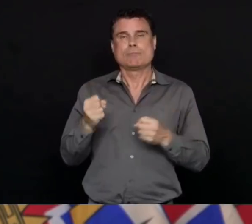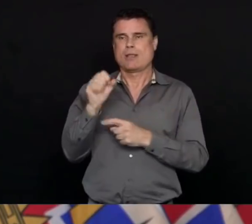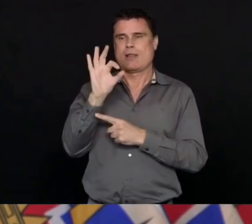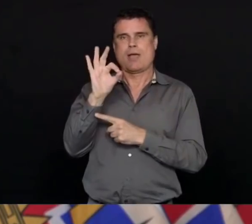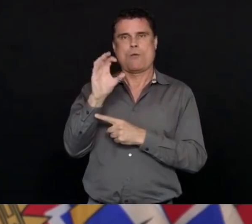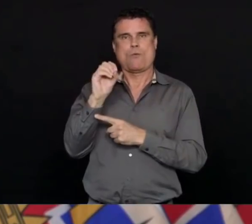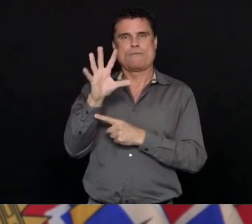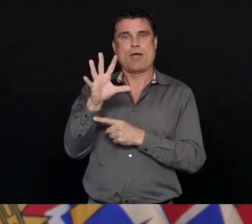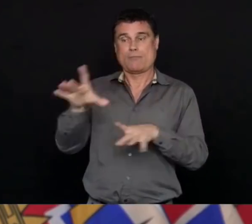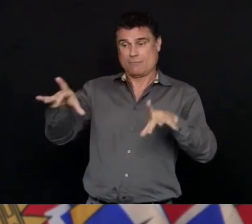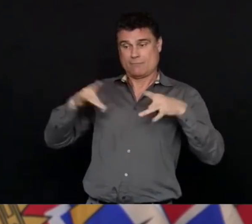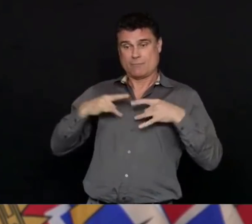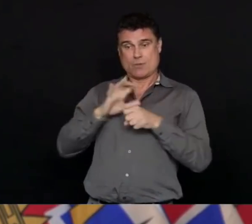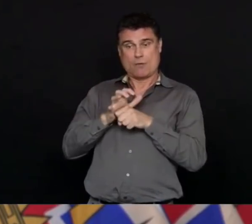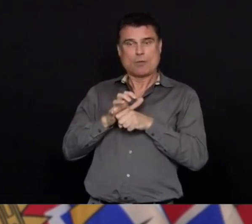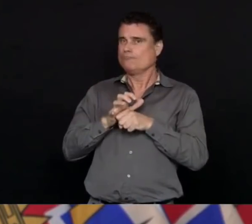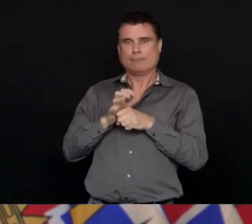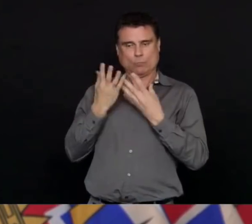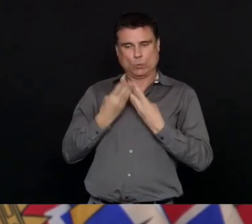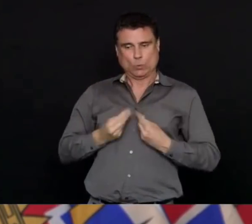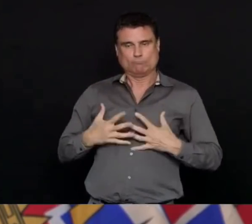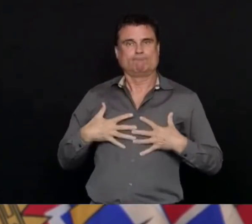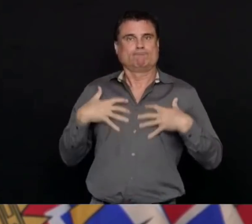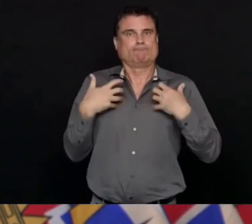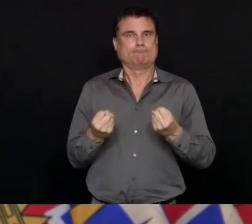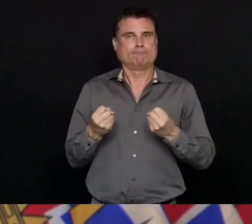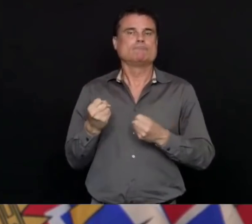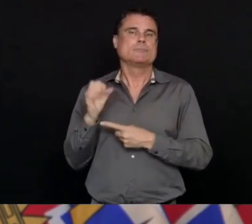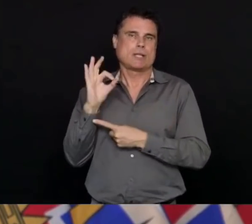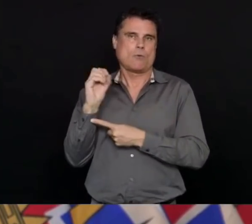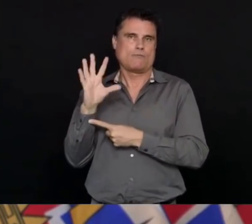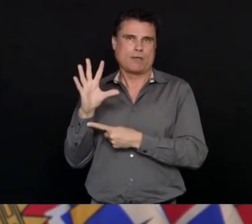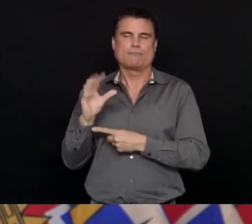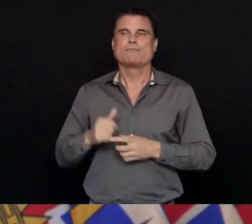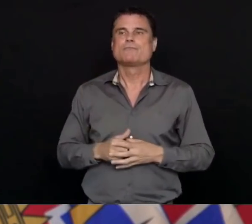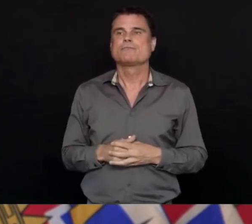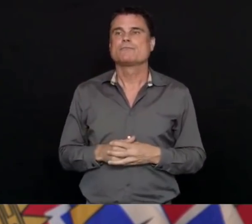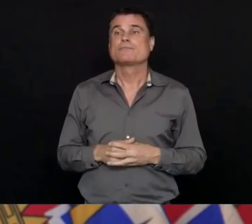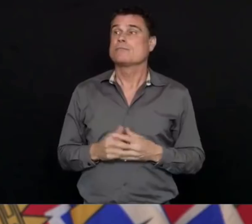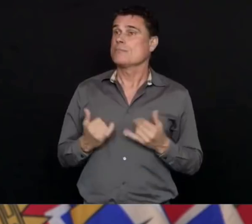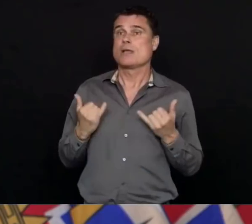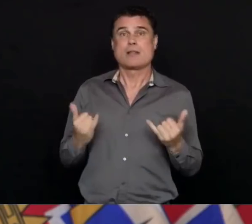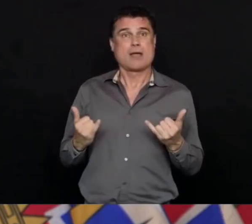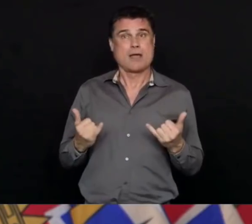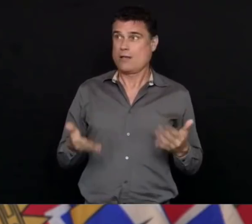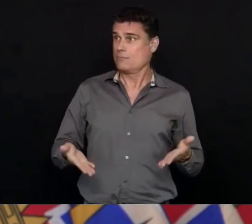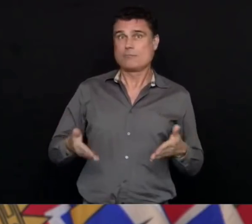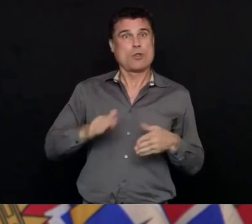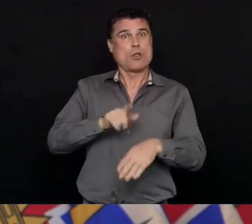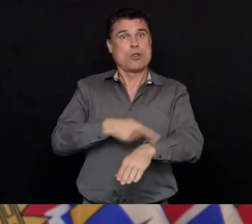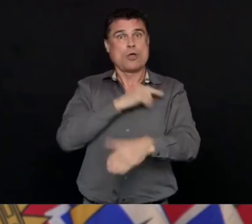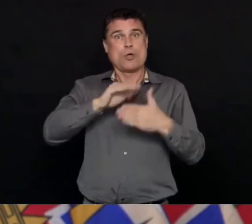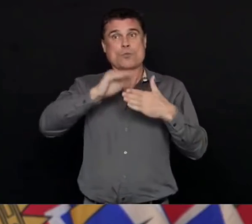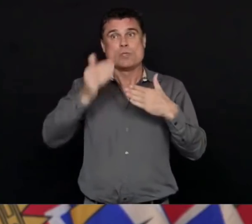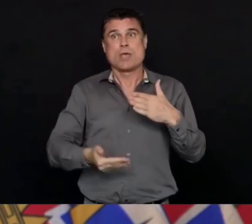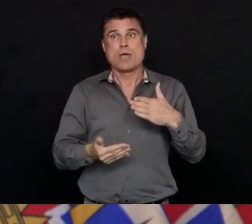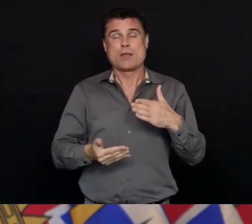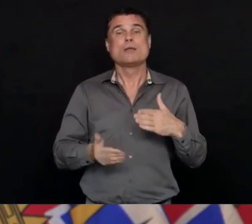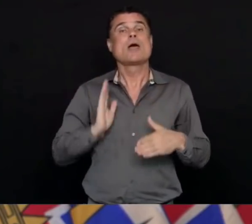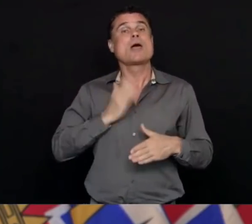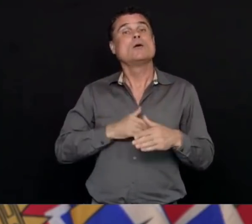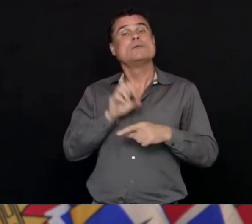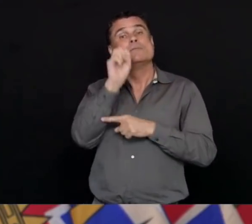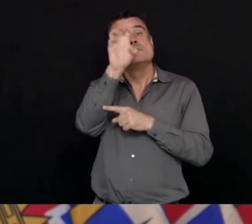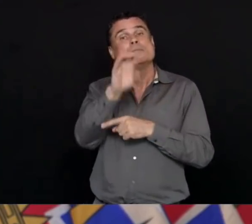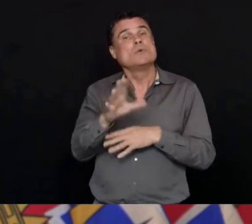On this long weekend, we have been providing messages about the need for us all to stay home.